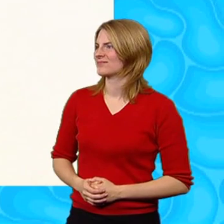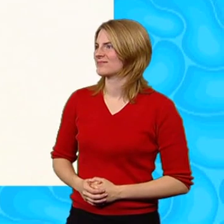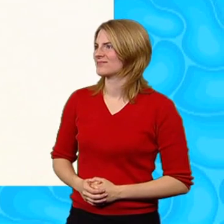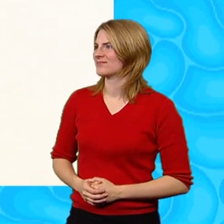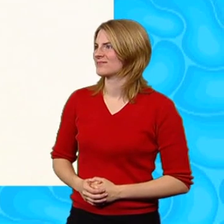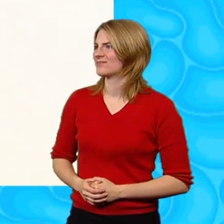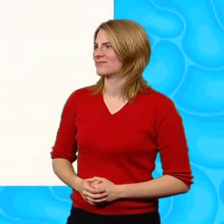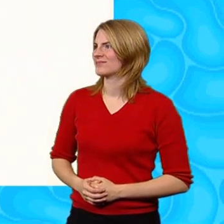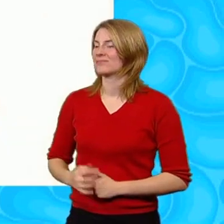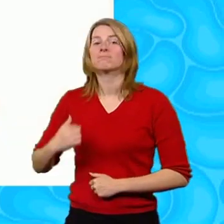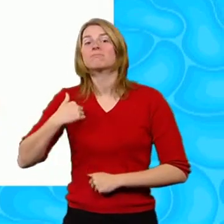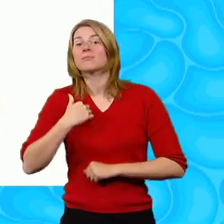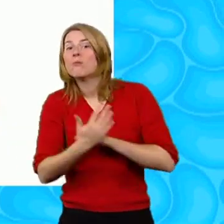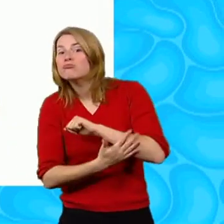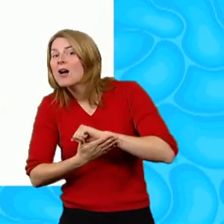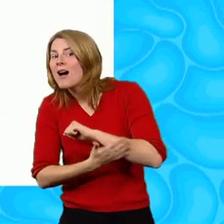I'm brown